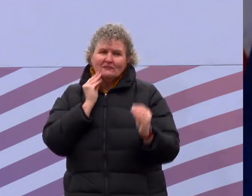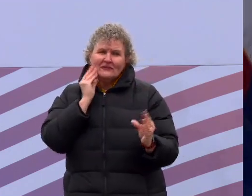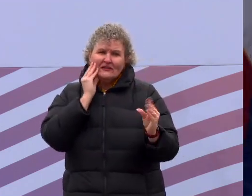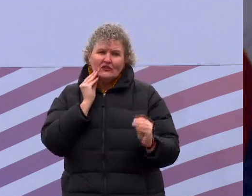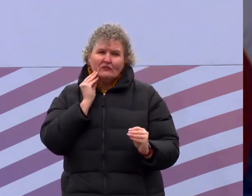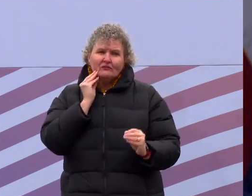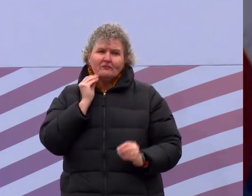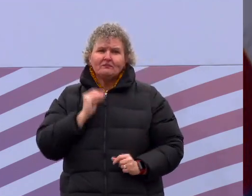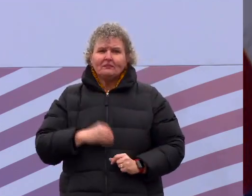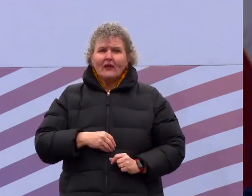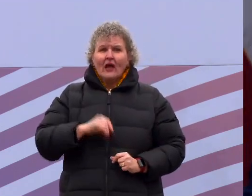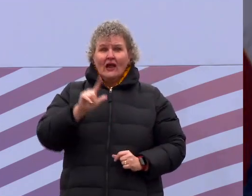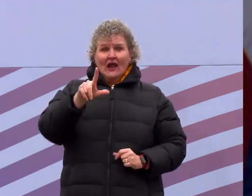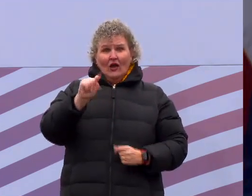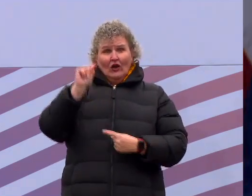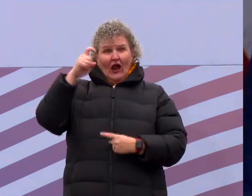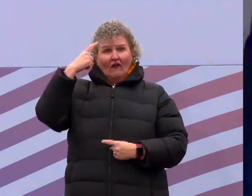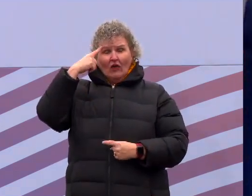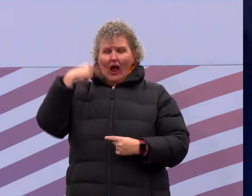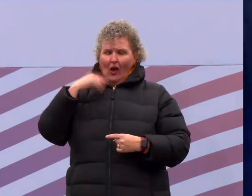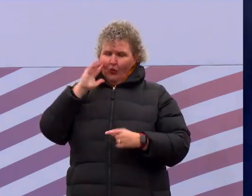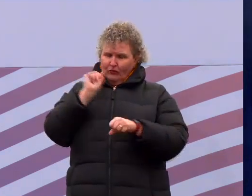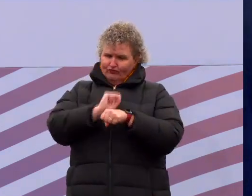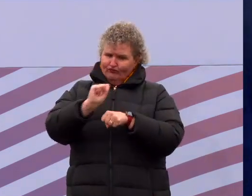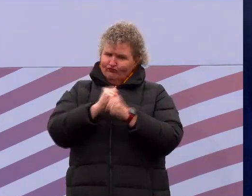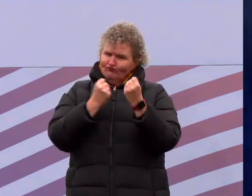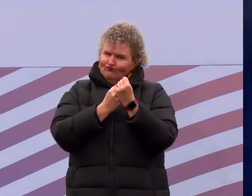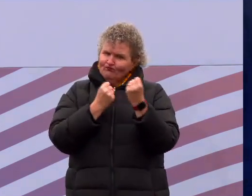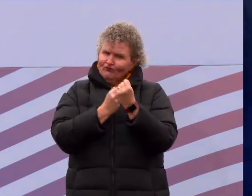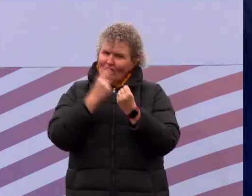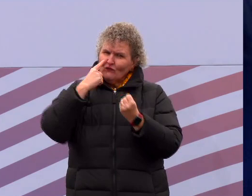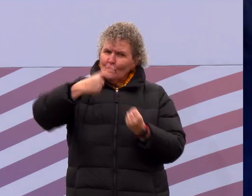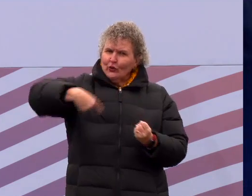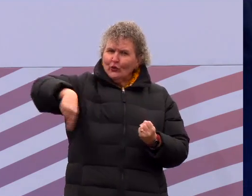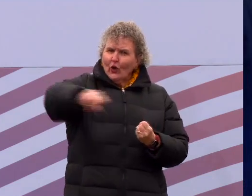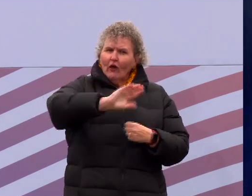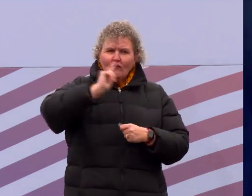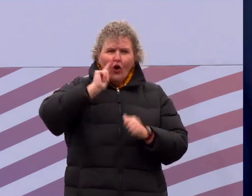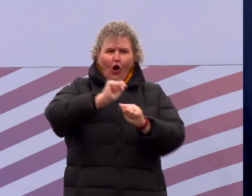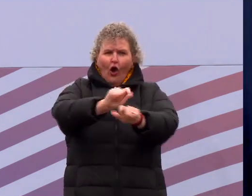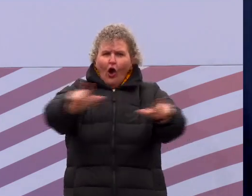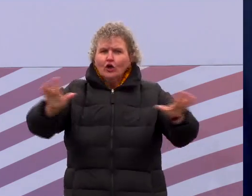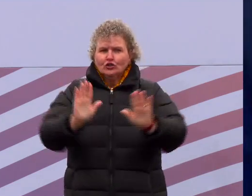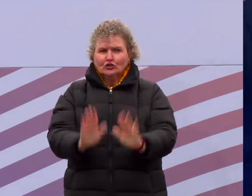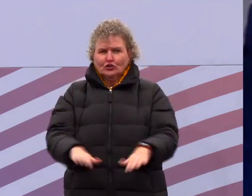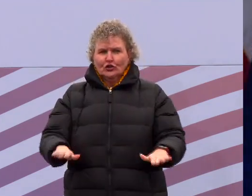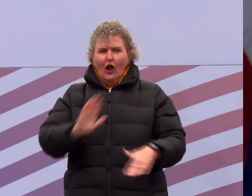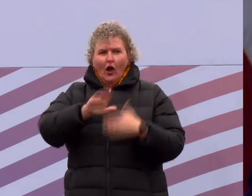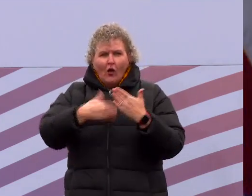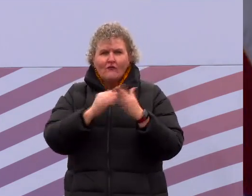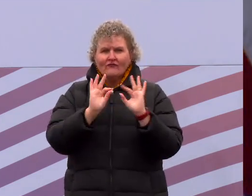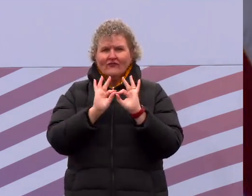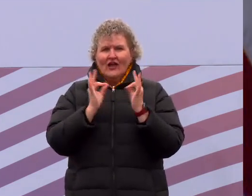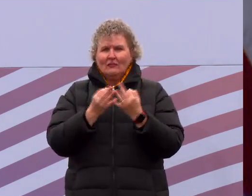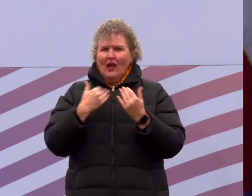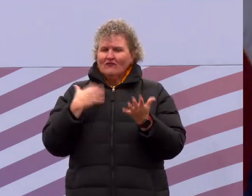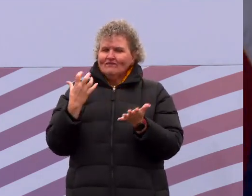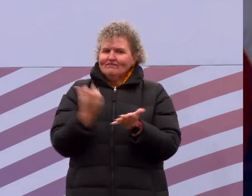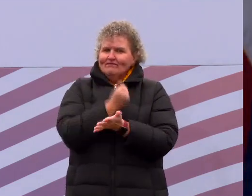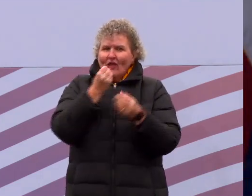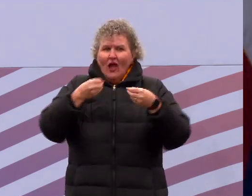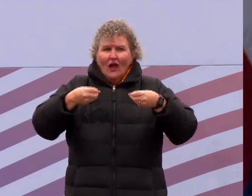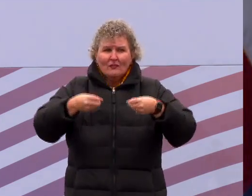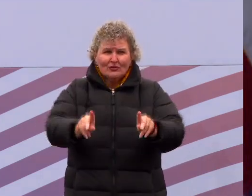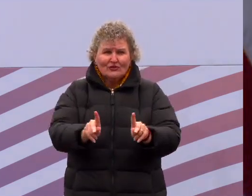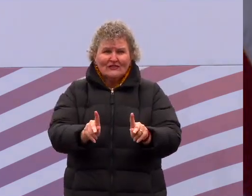tirelessly to ensure that every child and family in this commonwealth has ladders of opportunities to succeed. So that every generation that